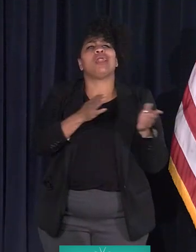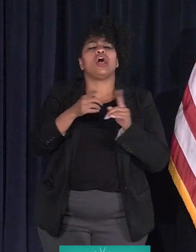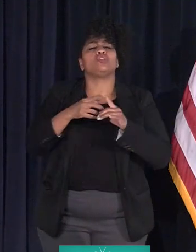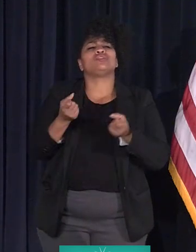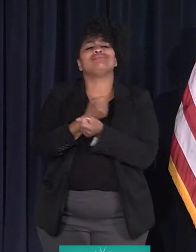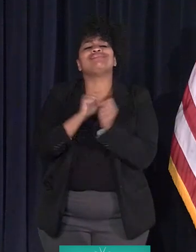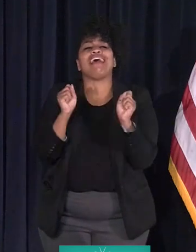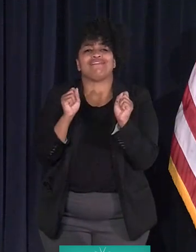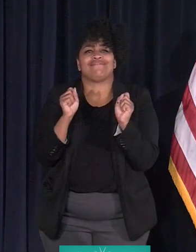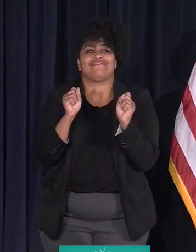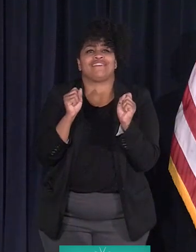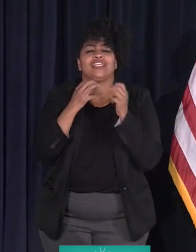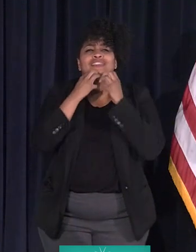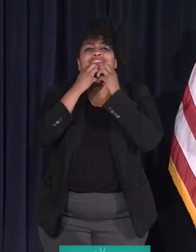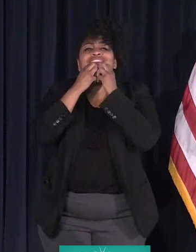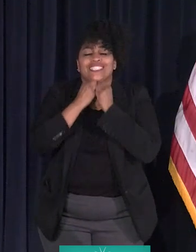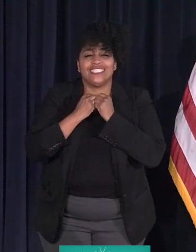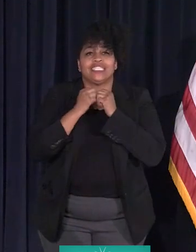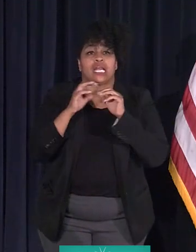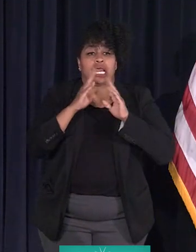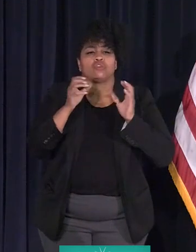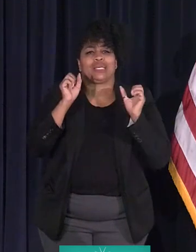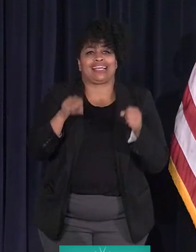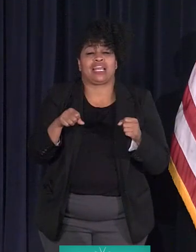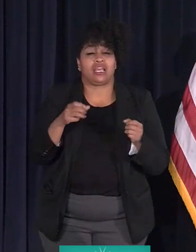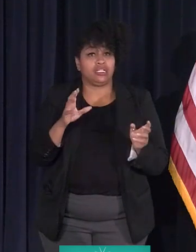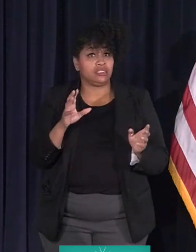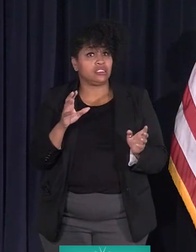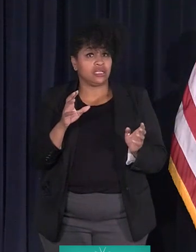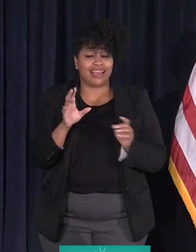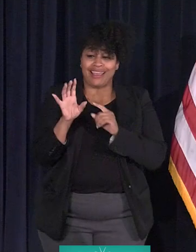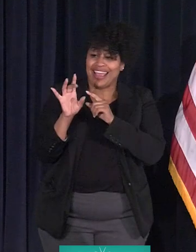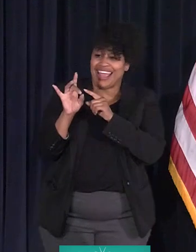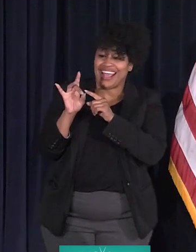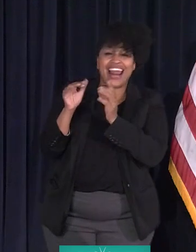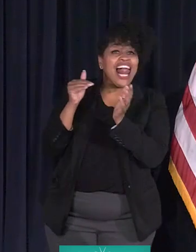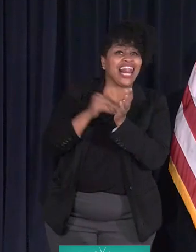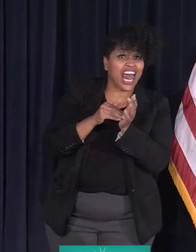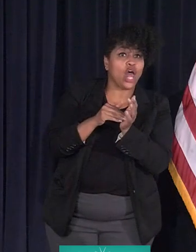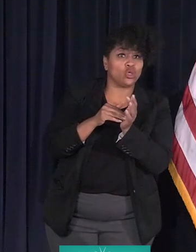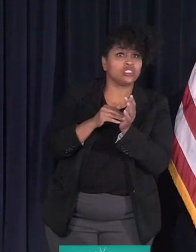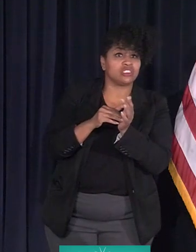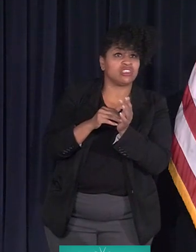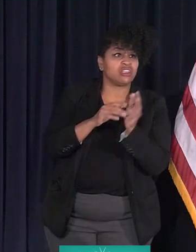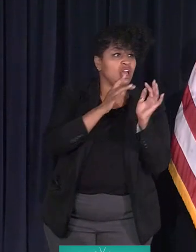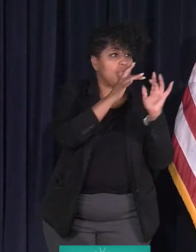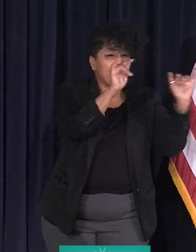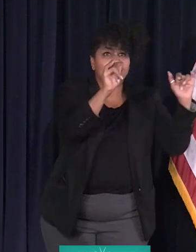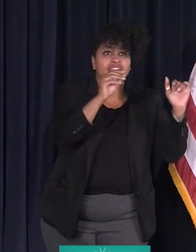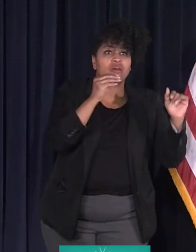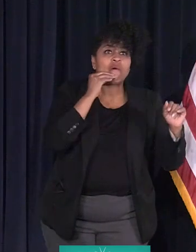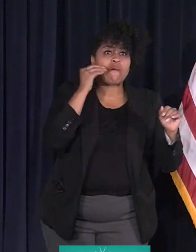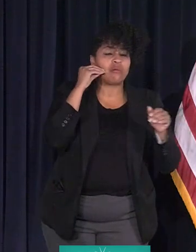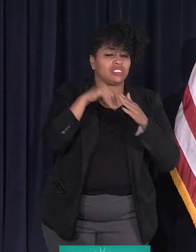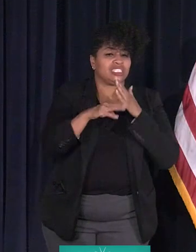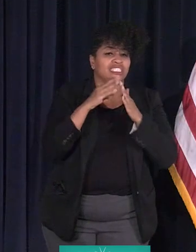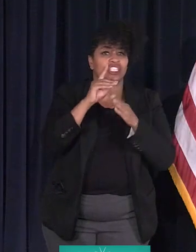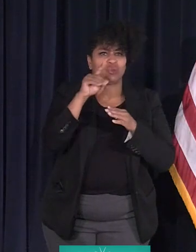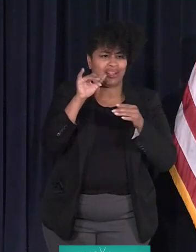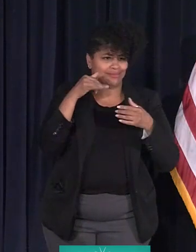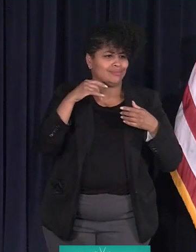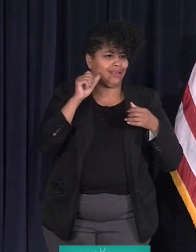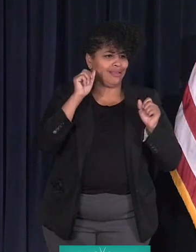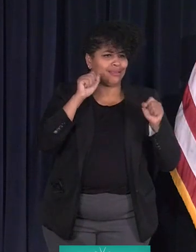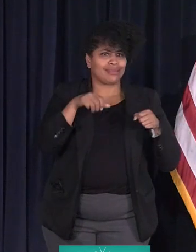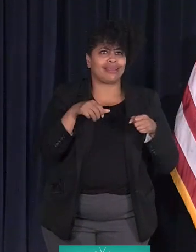the houses we can save. And in fact, there's 8,000 abandoned houses in the city that are structurally sound,